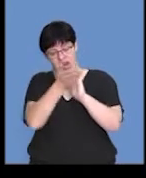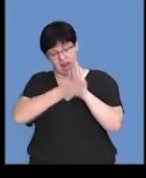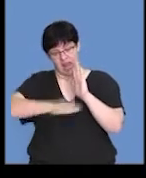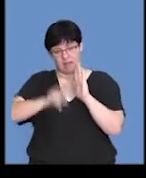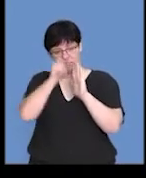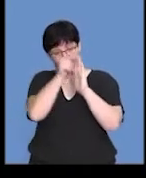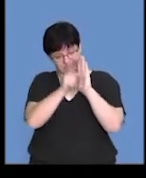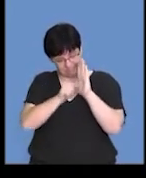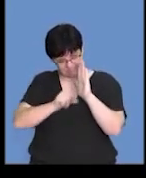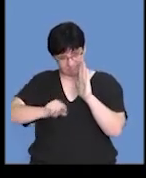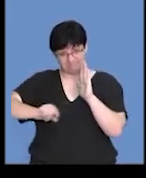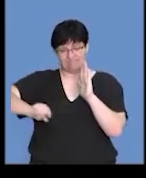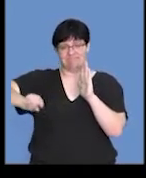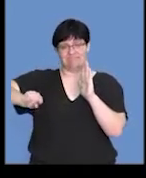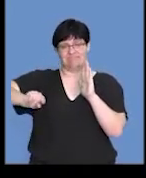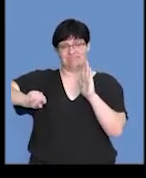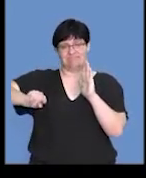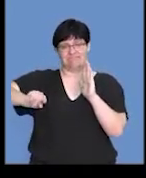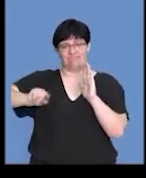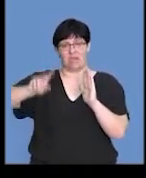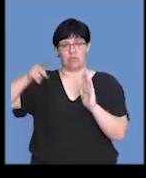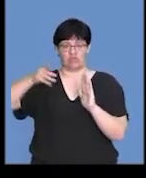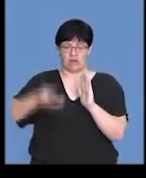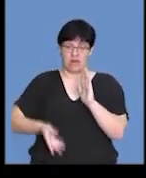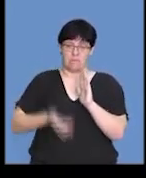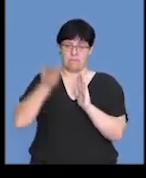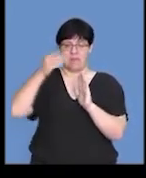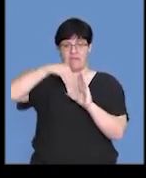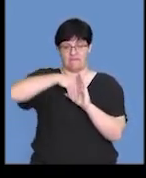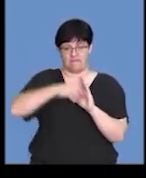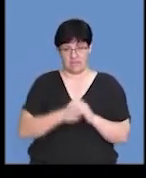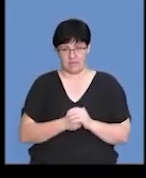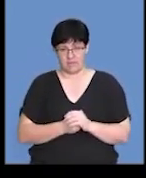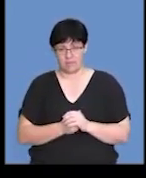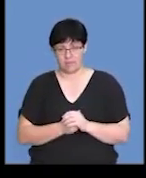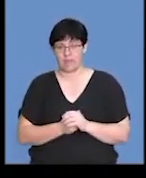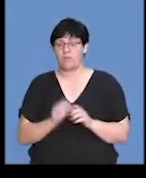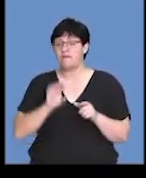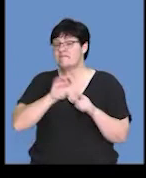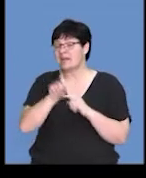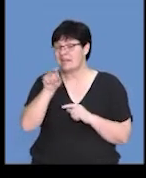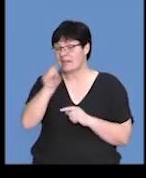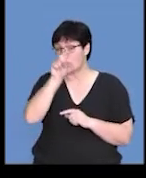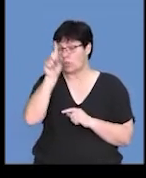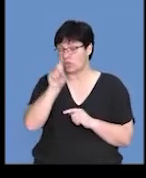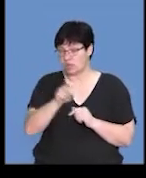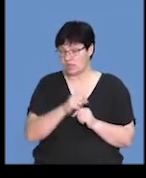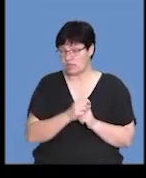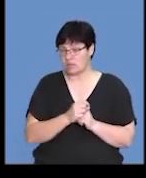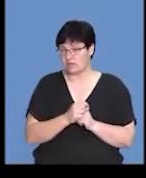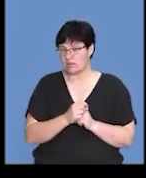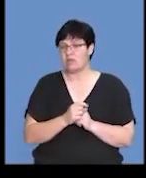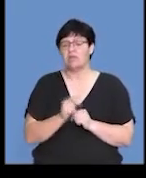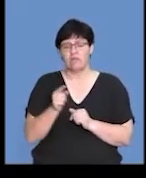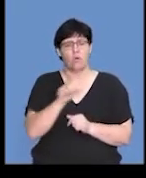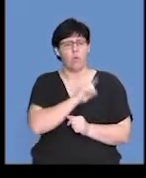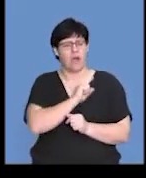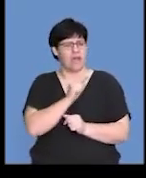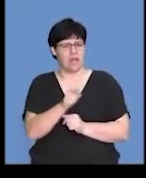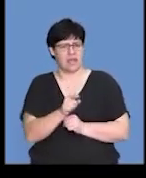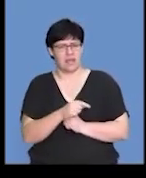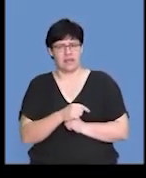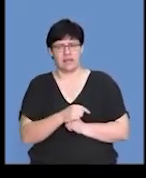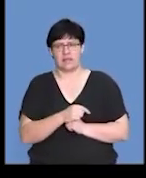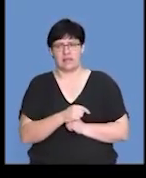by producing more progesterone. So, you'll find that in this question, the rationale for that would be